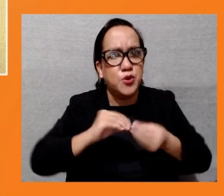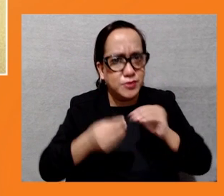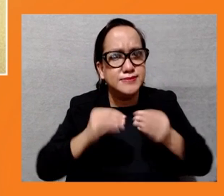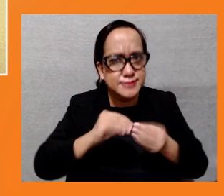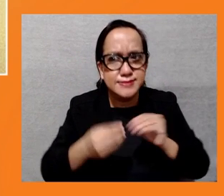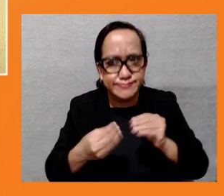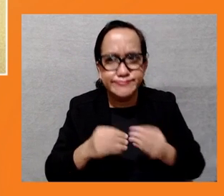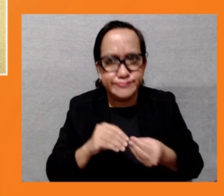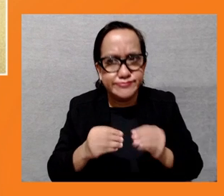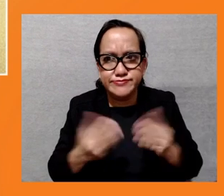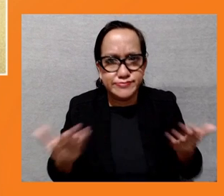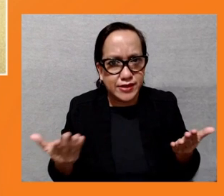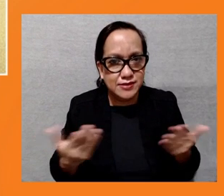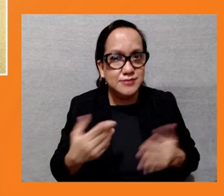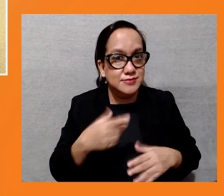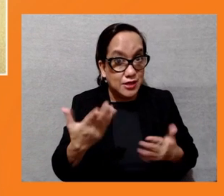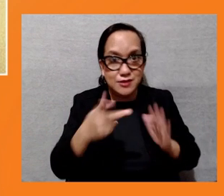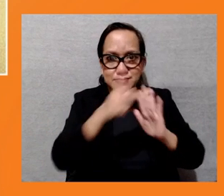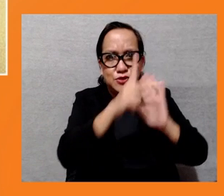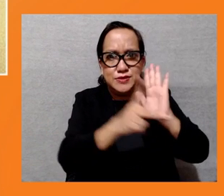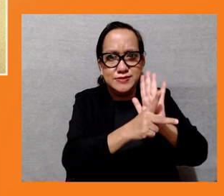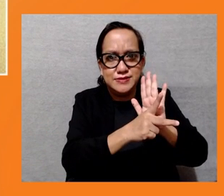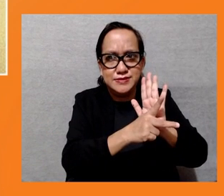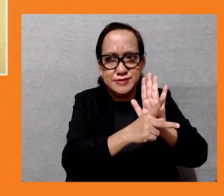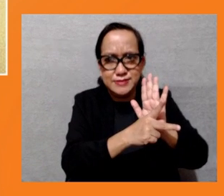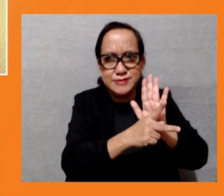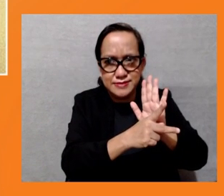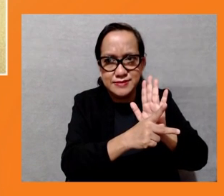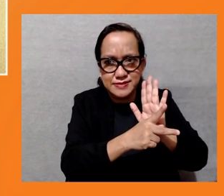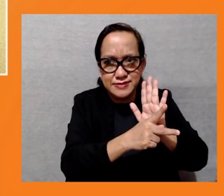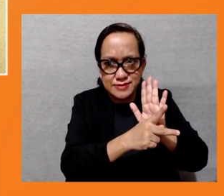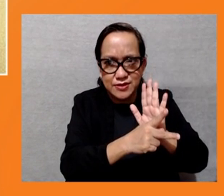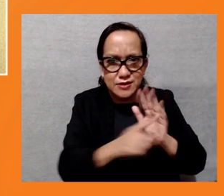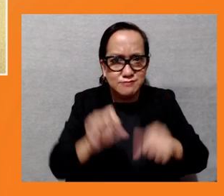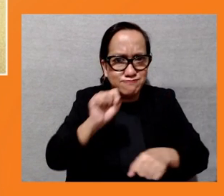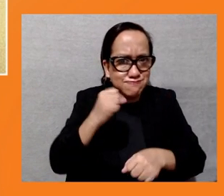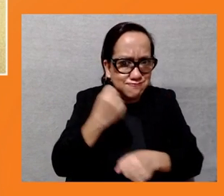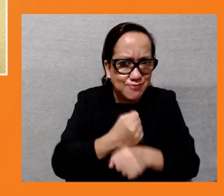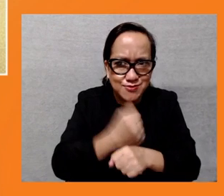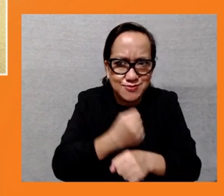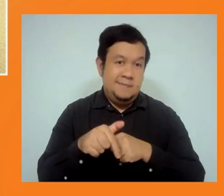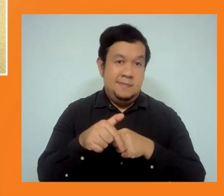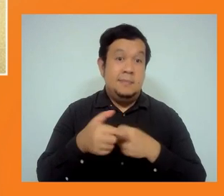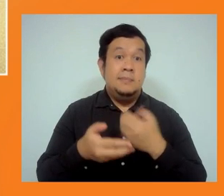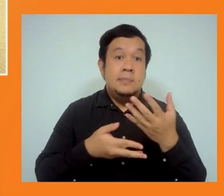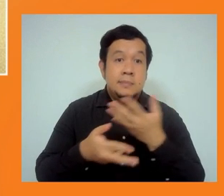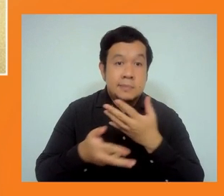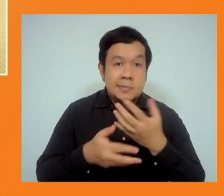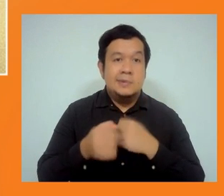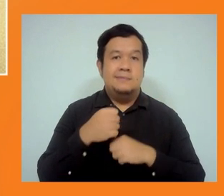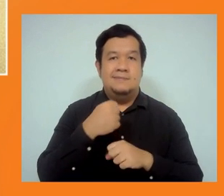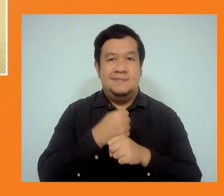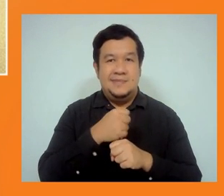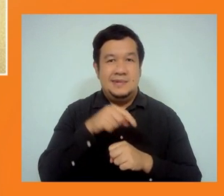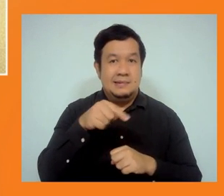the other point is the co labor standard. So my my my comment is on on on this, actually, so we